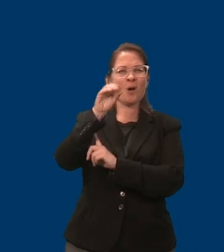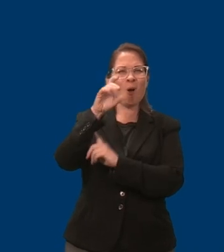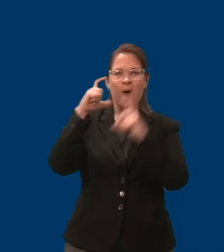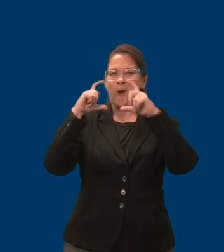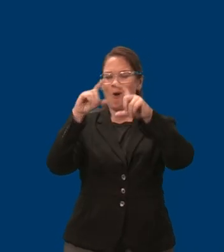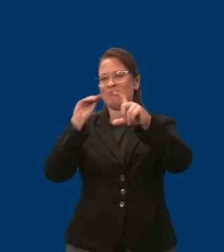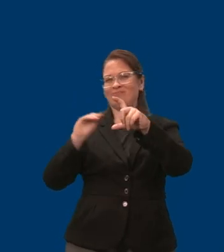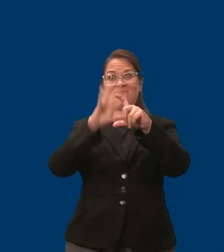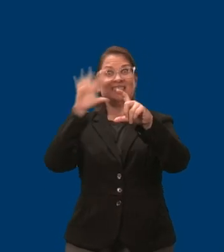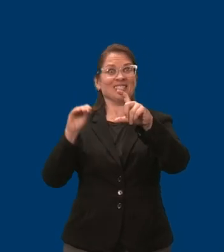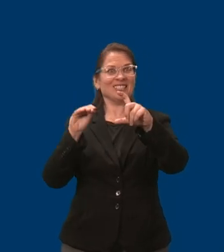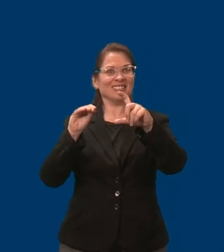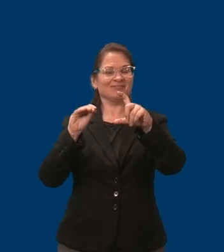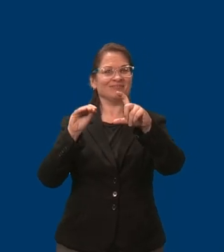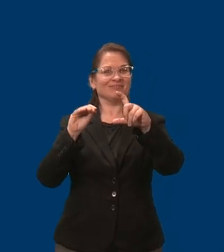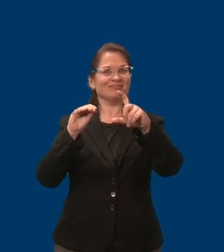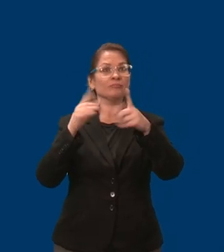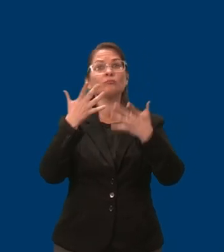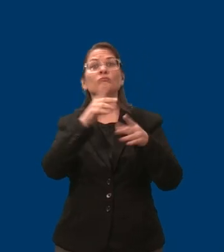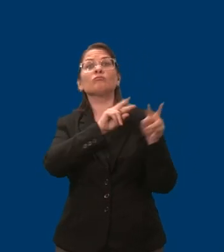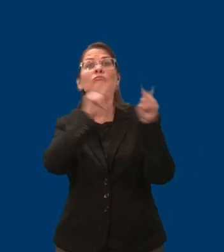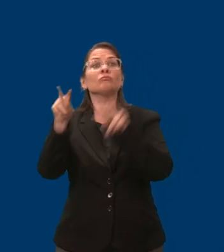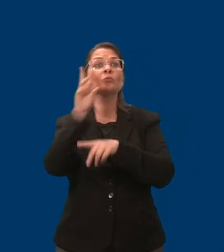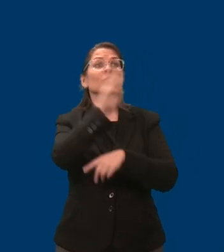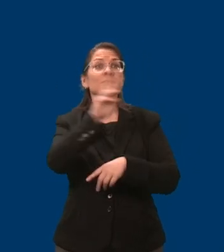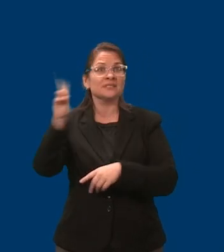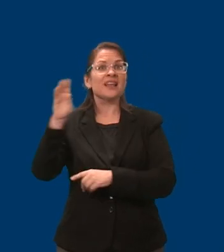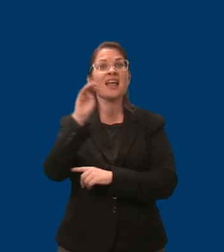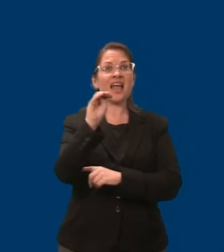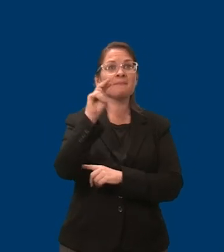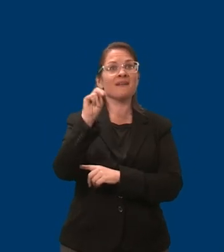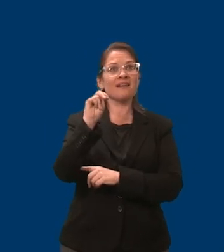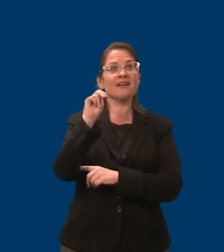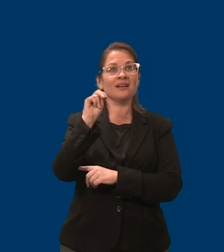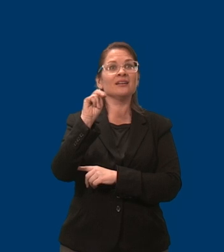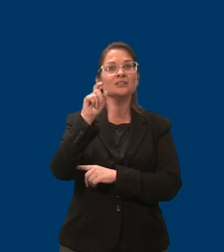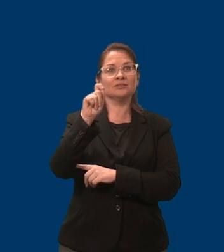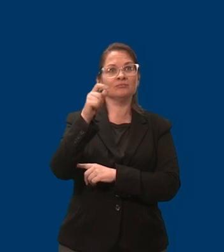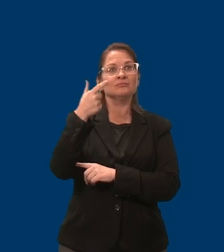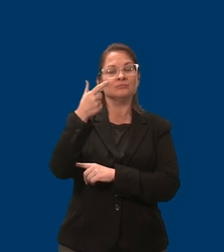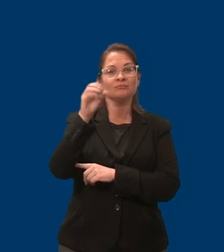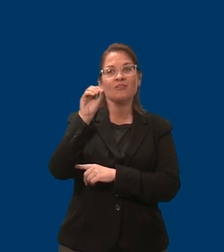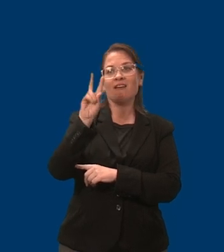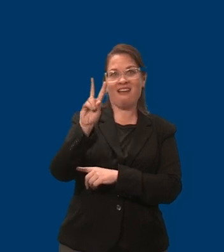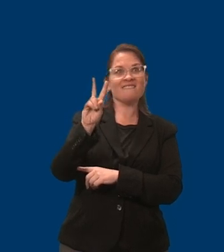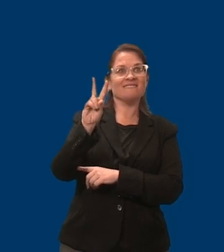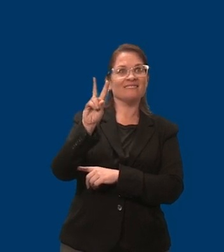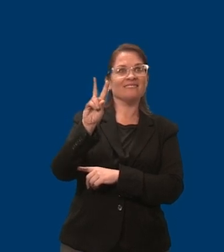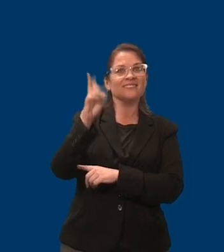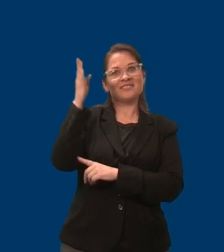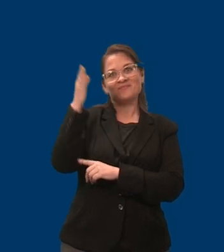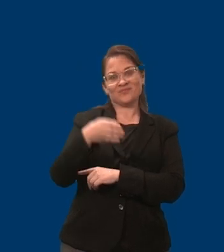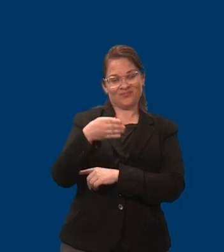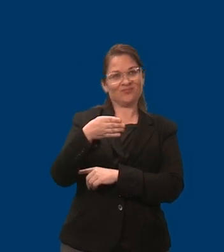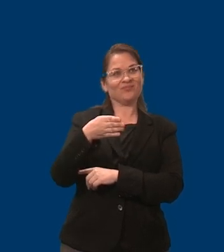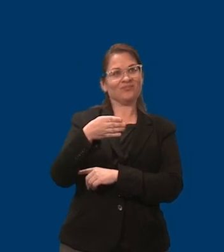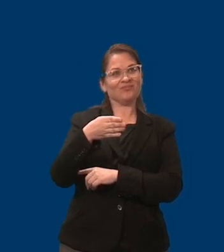go to mn.gov forward slash